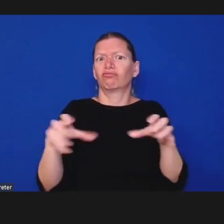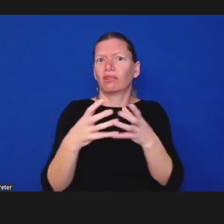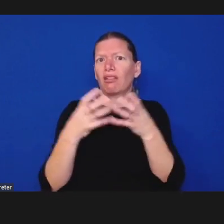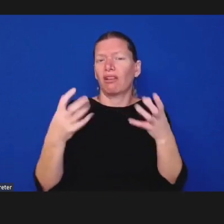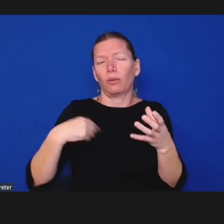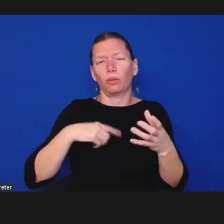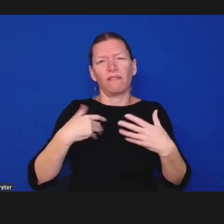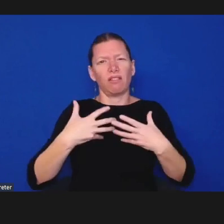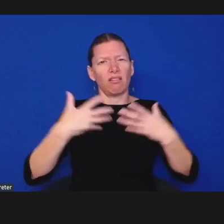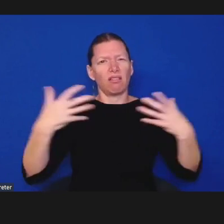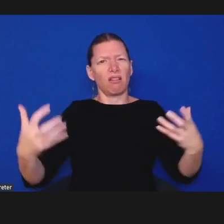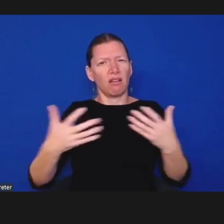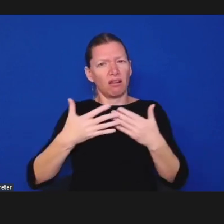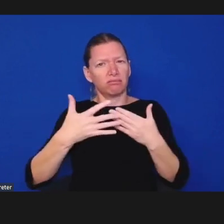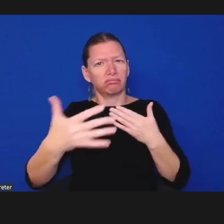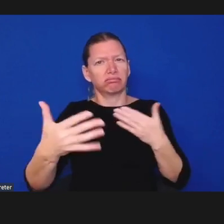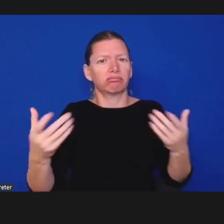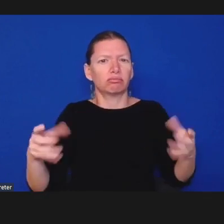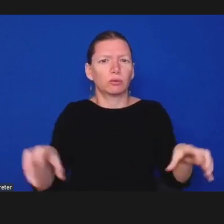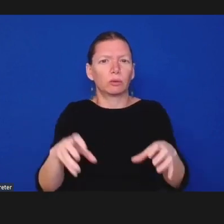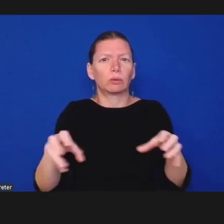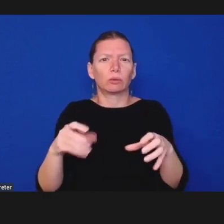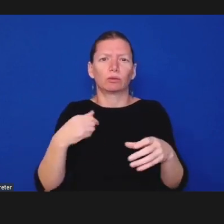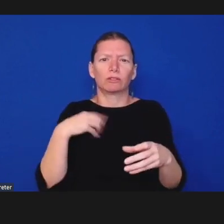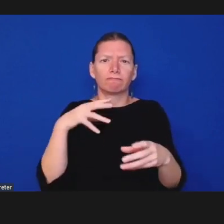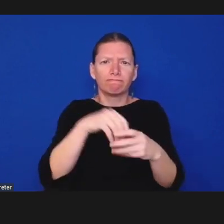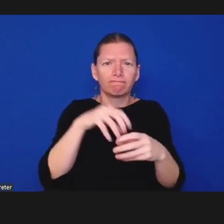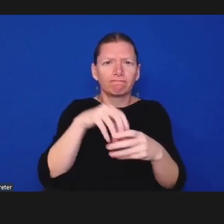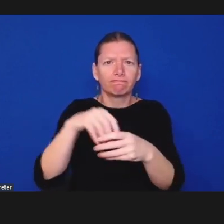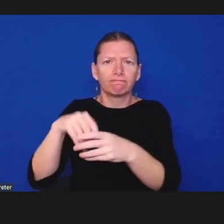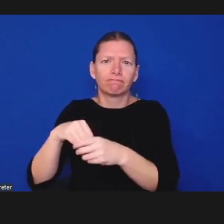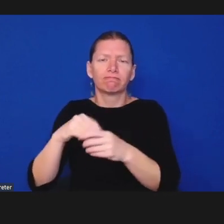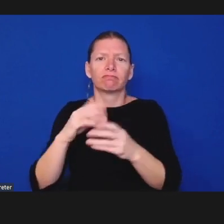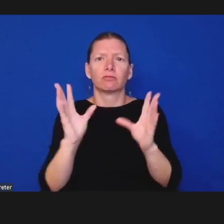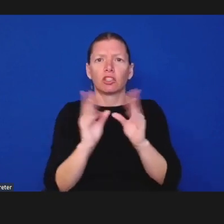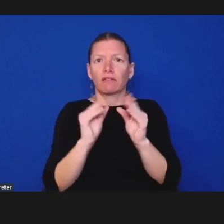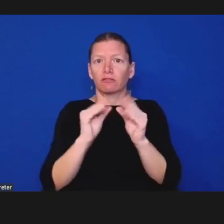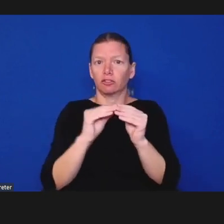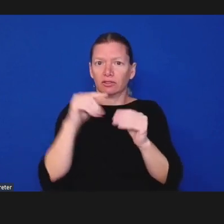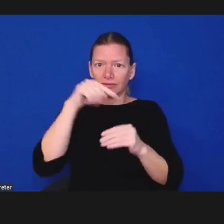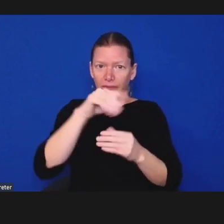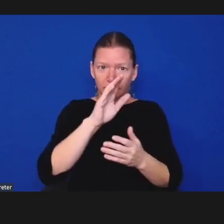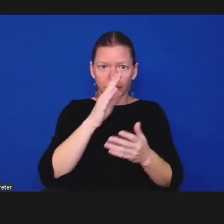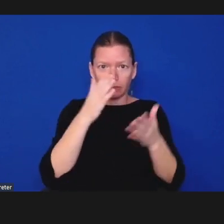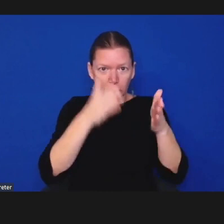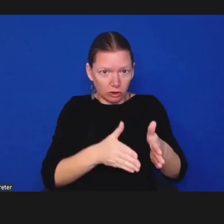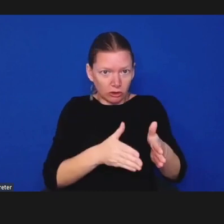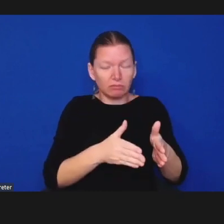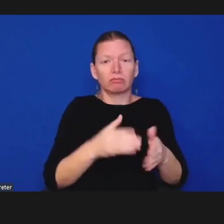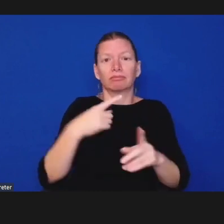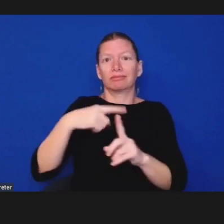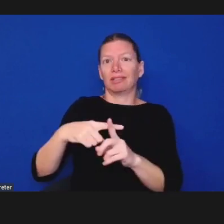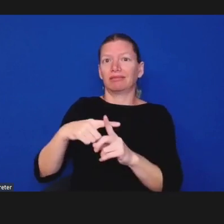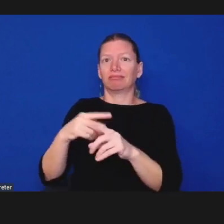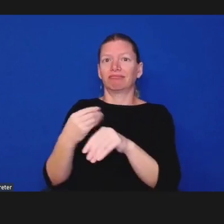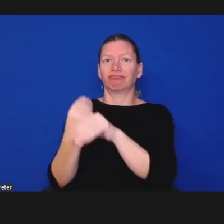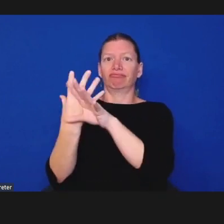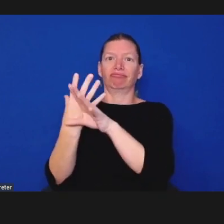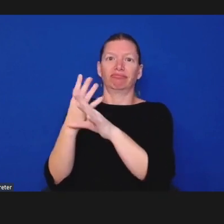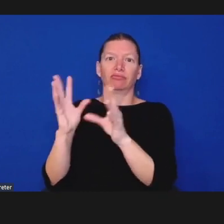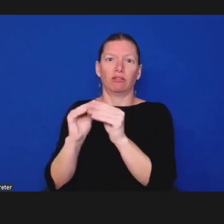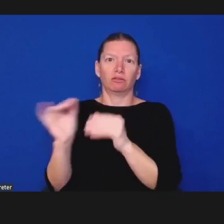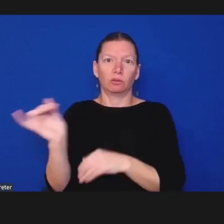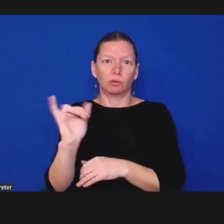going on luckily nicole also has a board of elective 11 active members and then you have people like me who are past